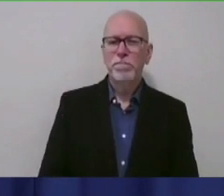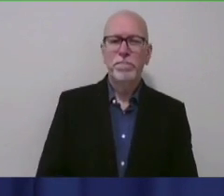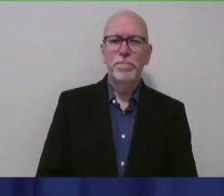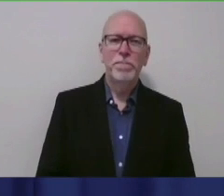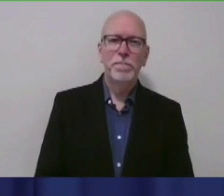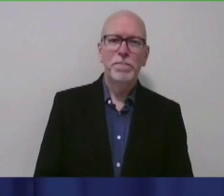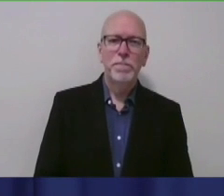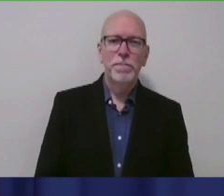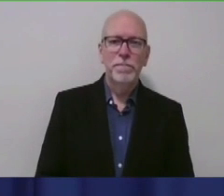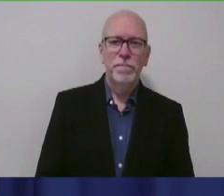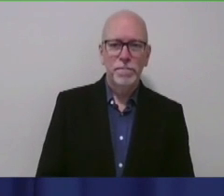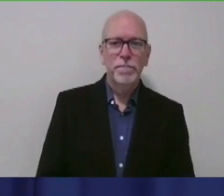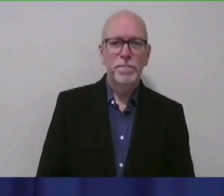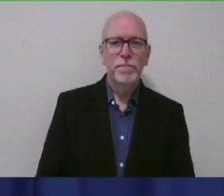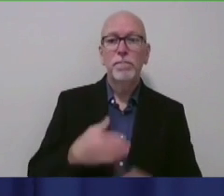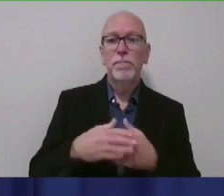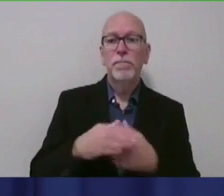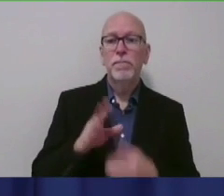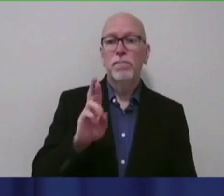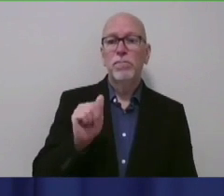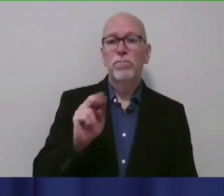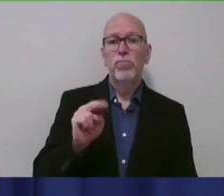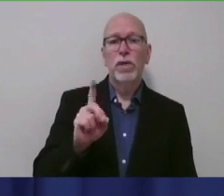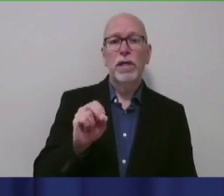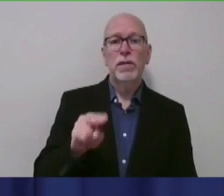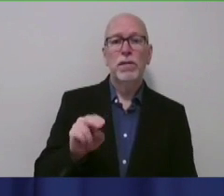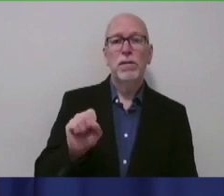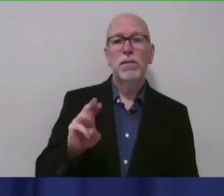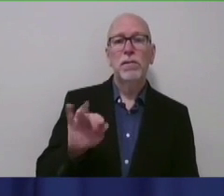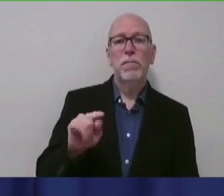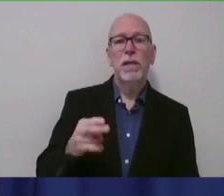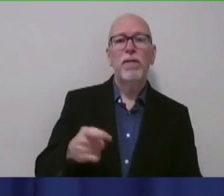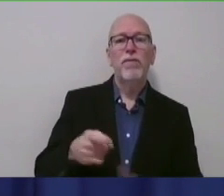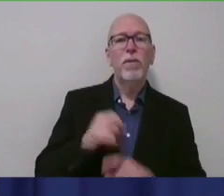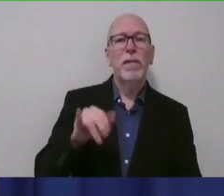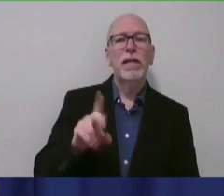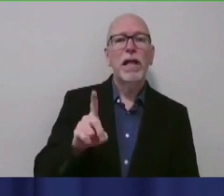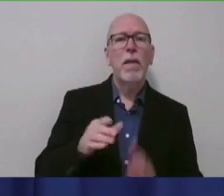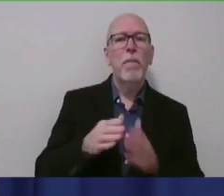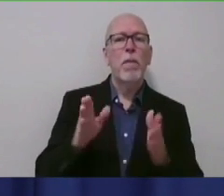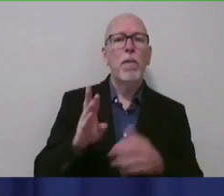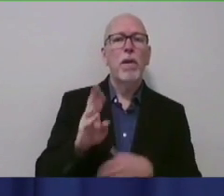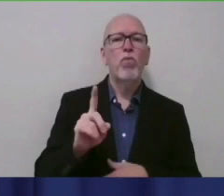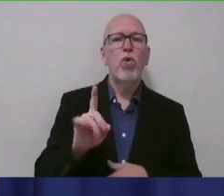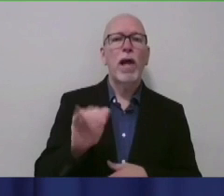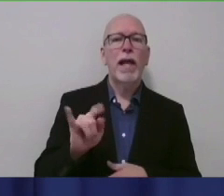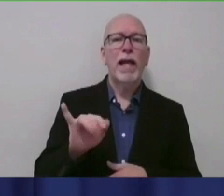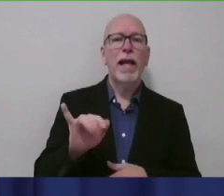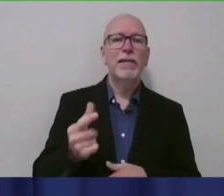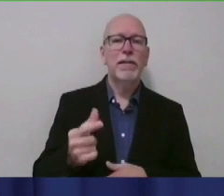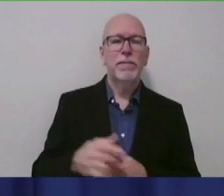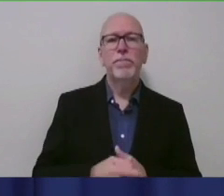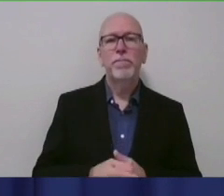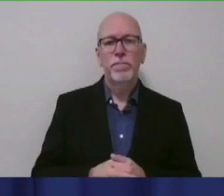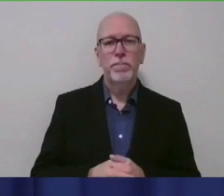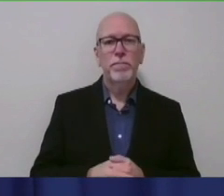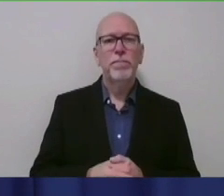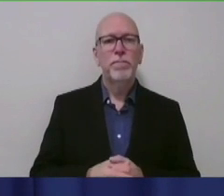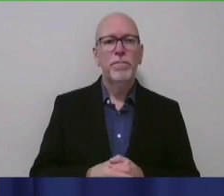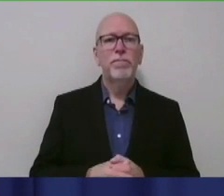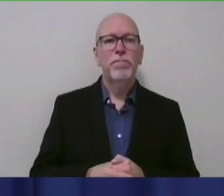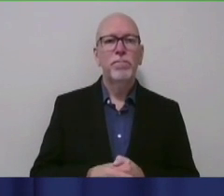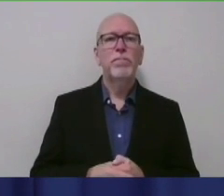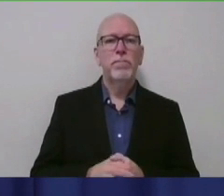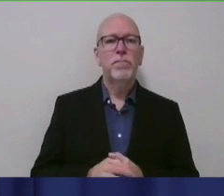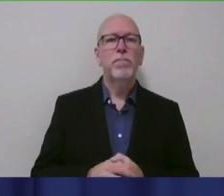Next up is Brandon Smith from Indiana Public Broadcasting. Morning. Morning. This is perhaps a